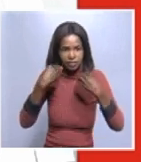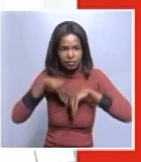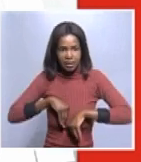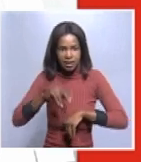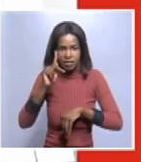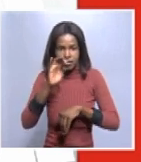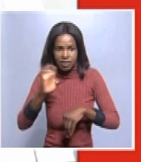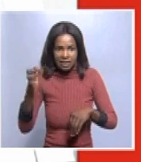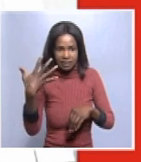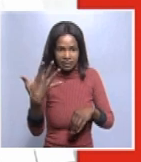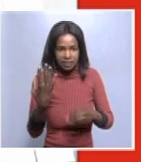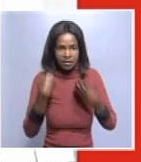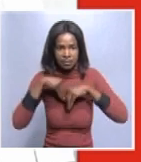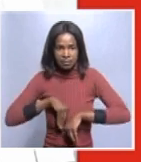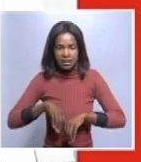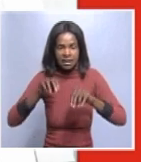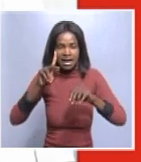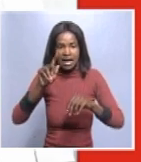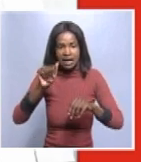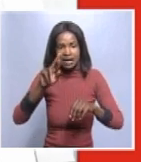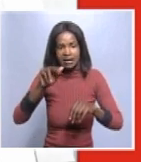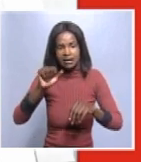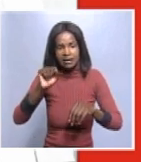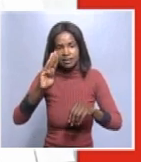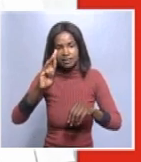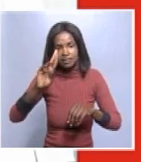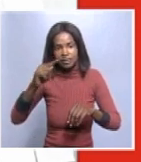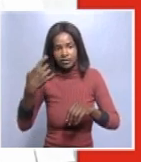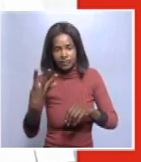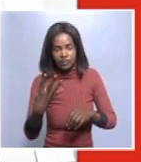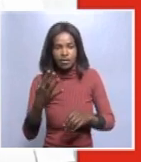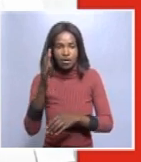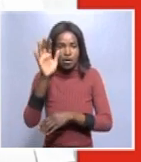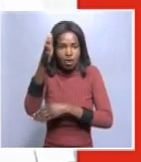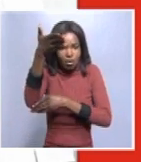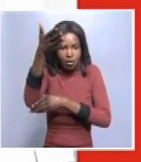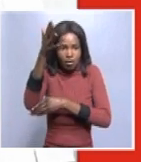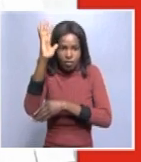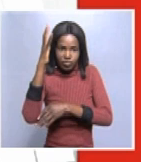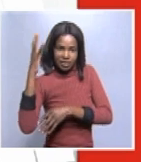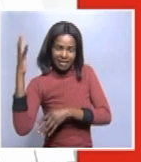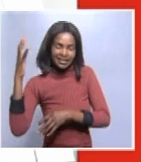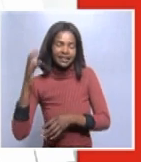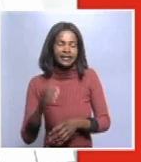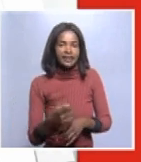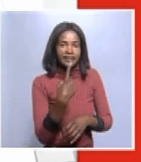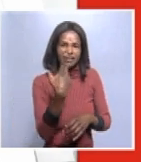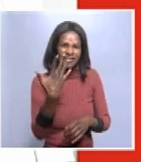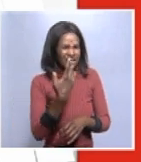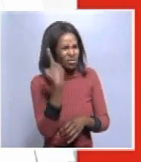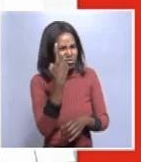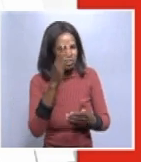Kedmanshoop 5 and Karasberg 4. Omsati, 15, all from Kutapi.